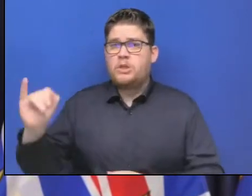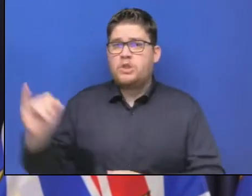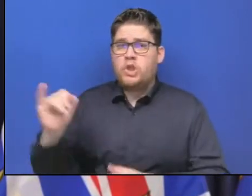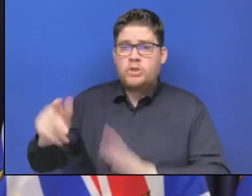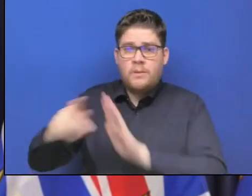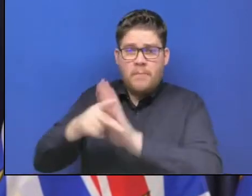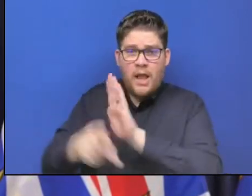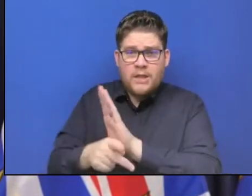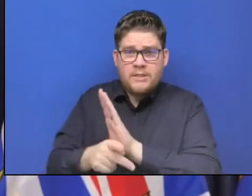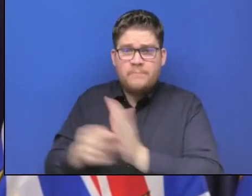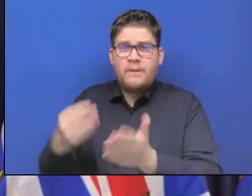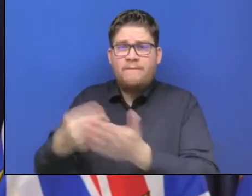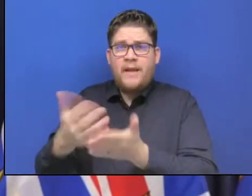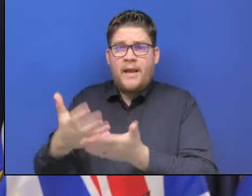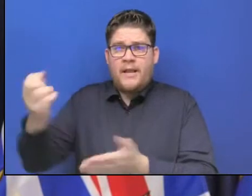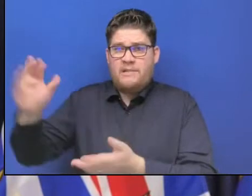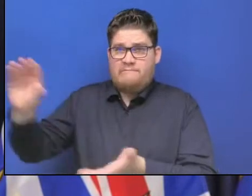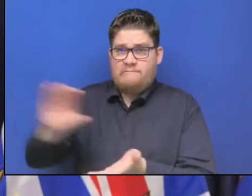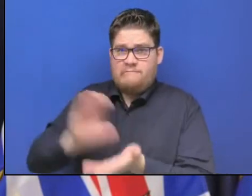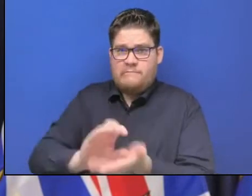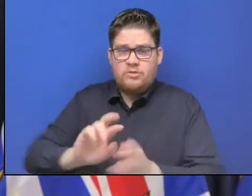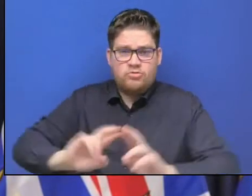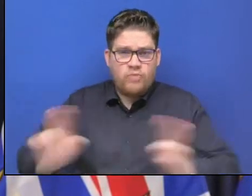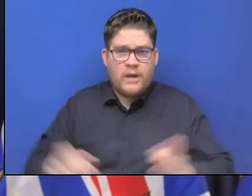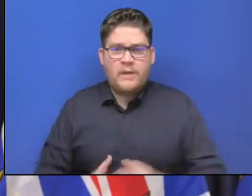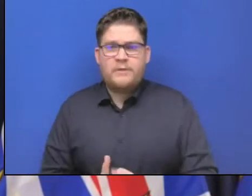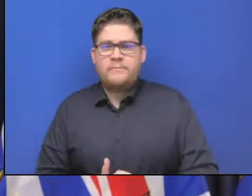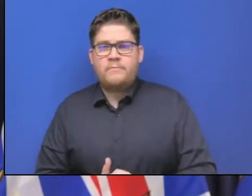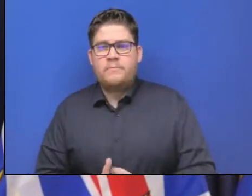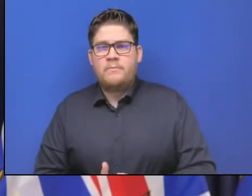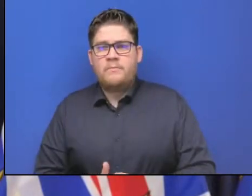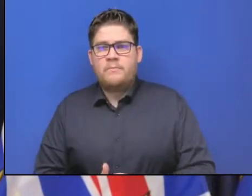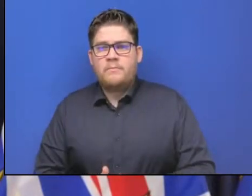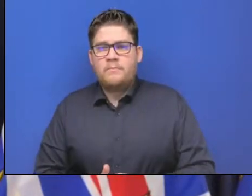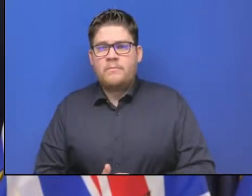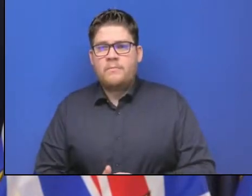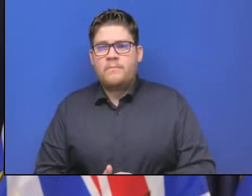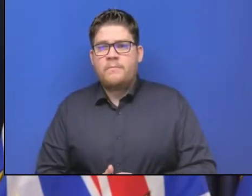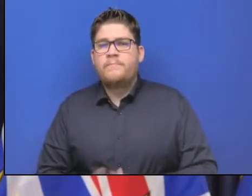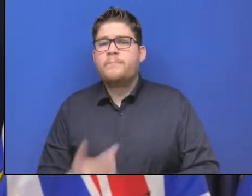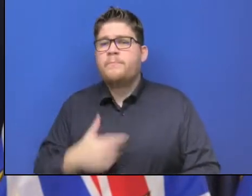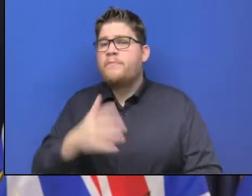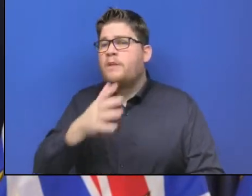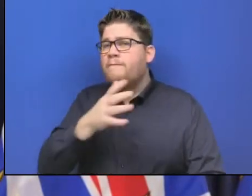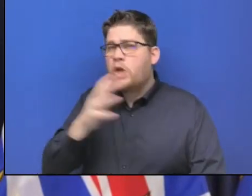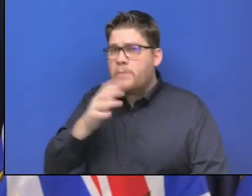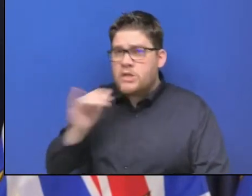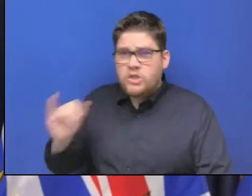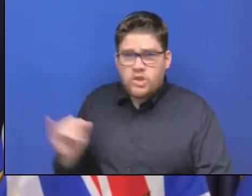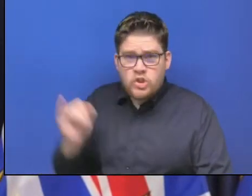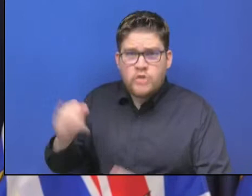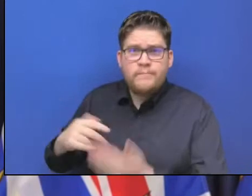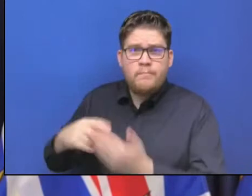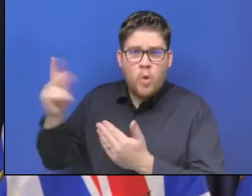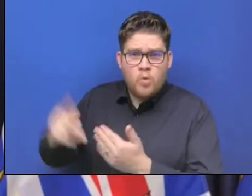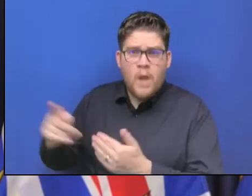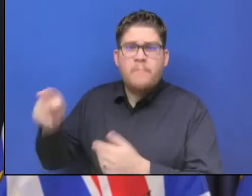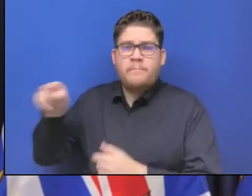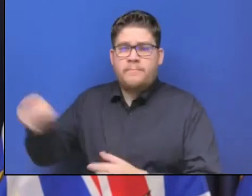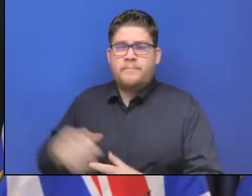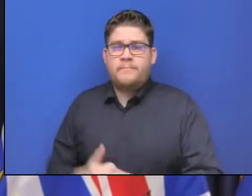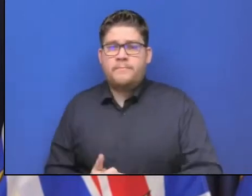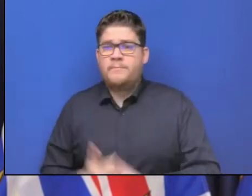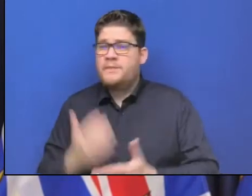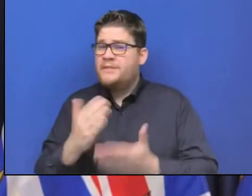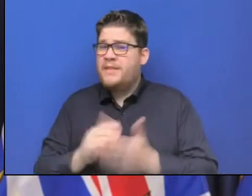which can look after a lot of infrastructure. We know that there are farm programs in place, but we also know there may be additional gaps that